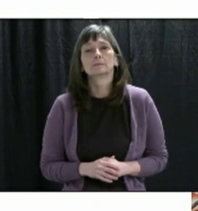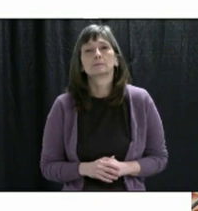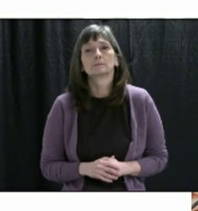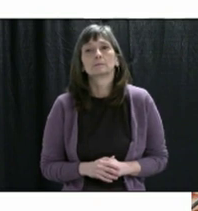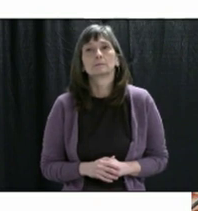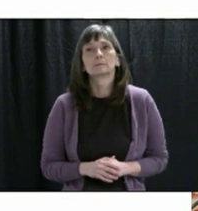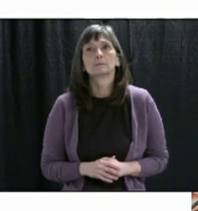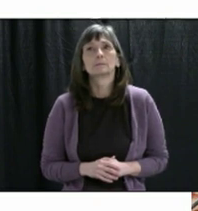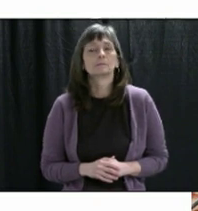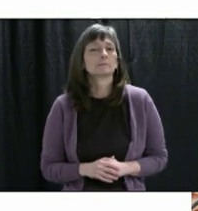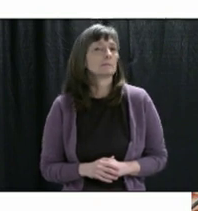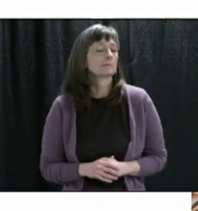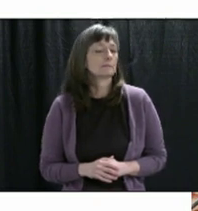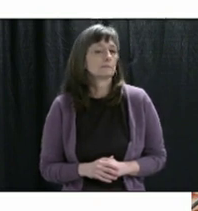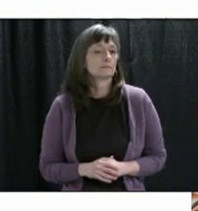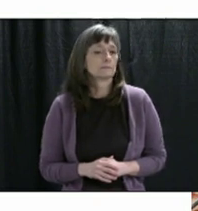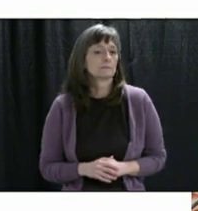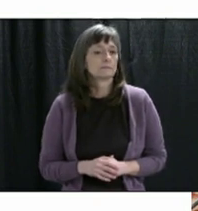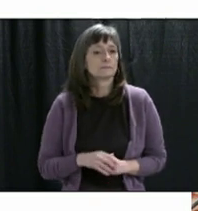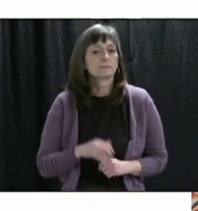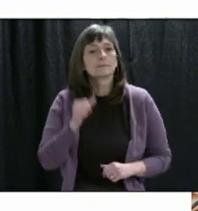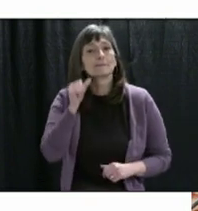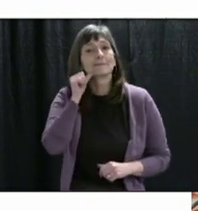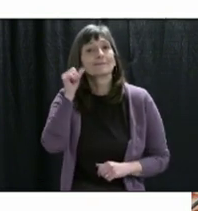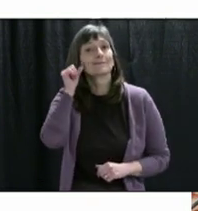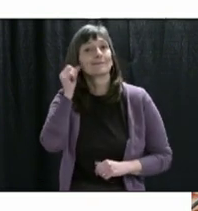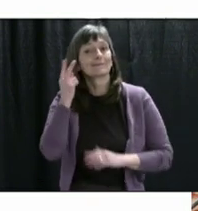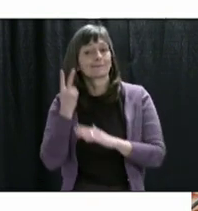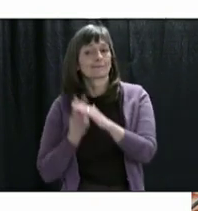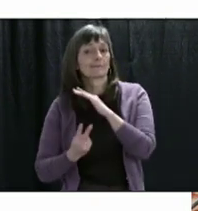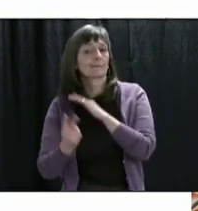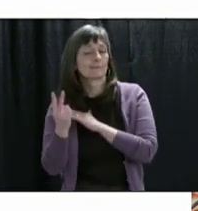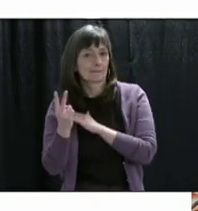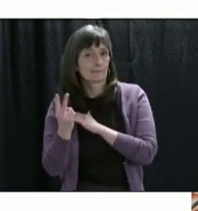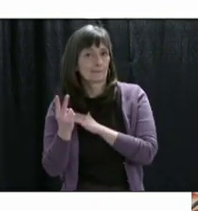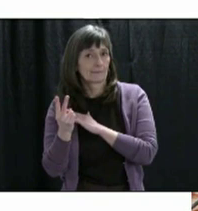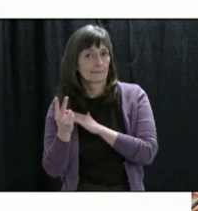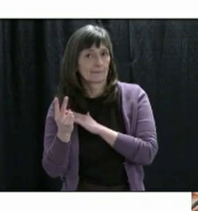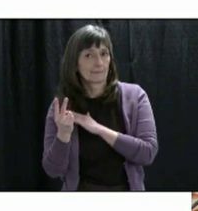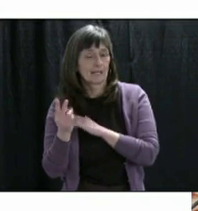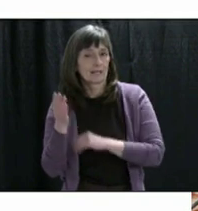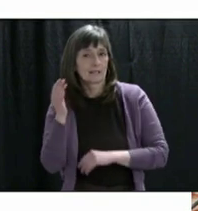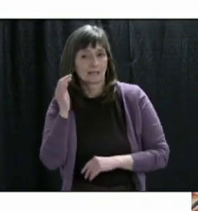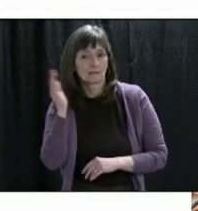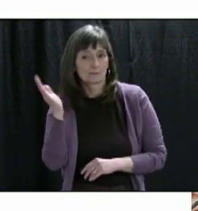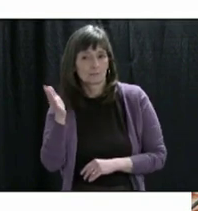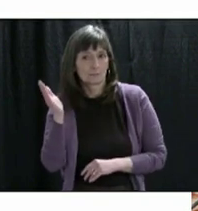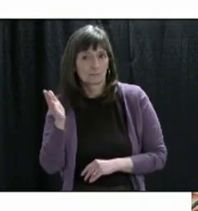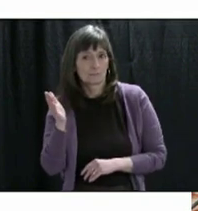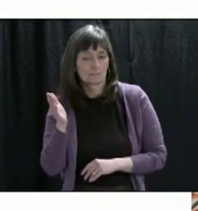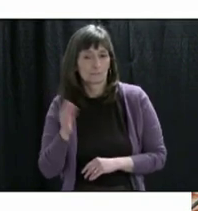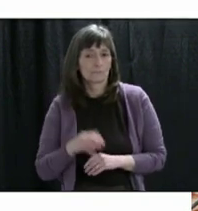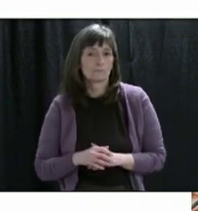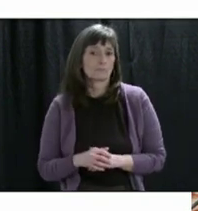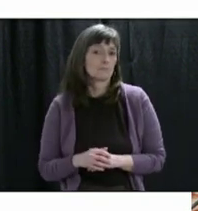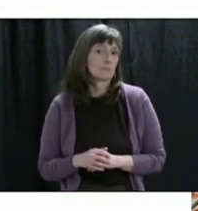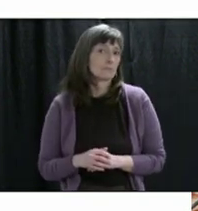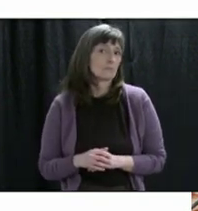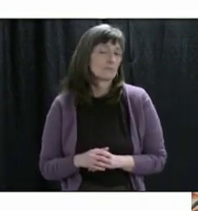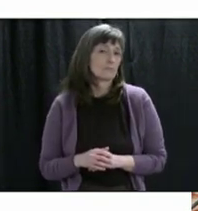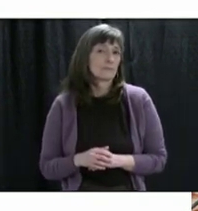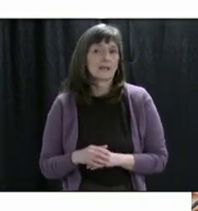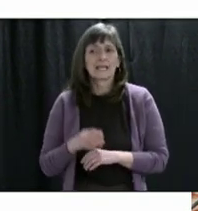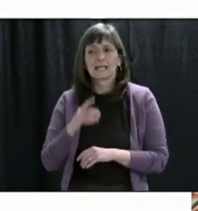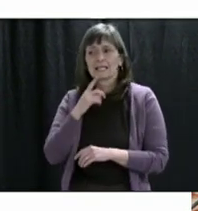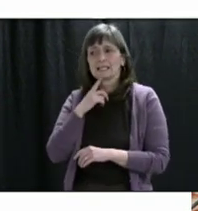Minister, yesterday regarding the projections that were provided and made available, it notes that a restructuring of the ICU